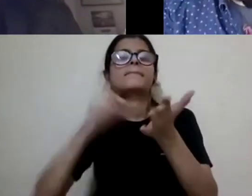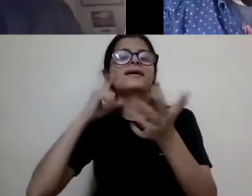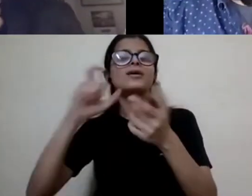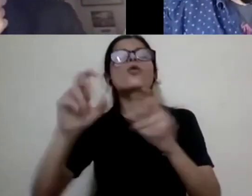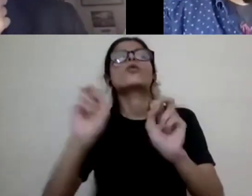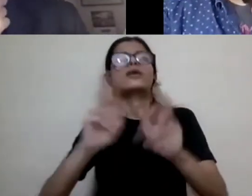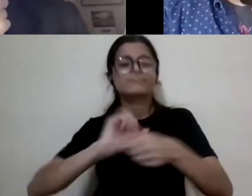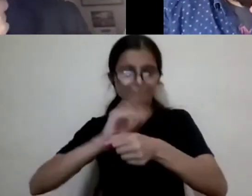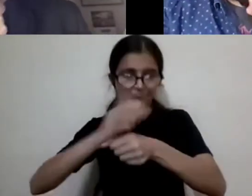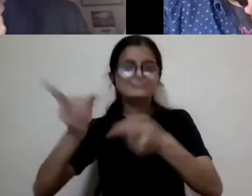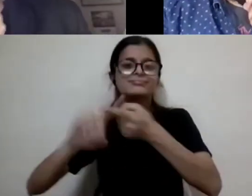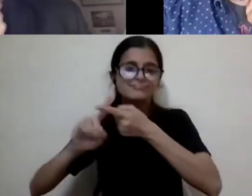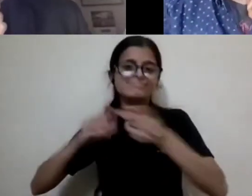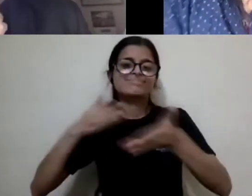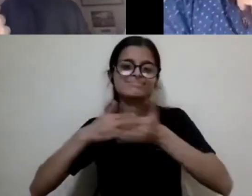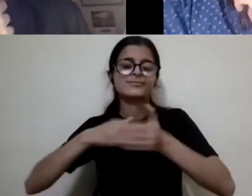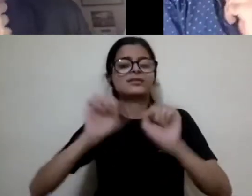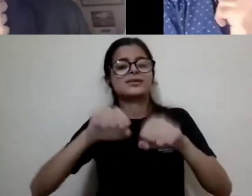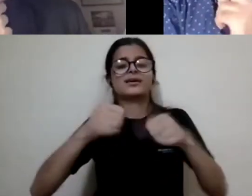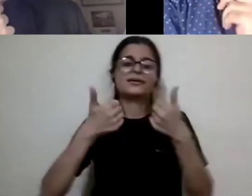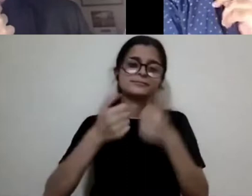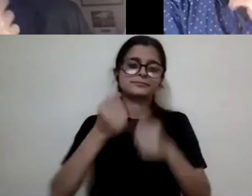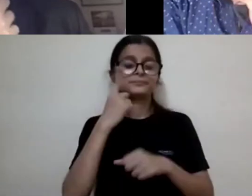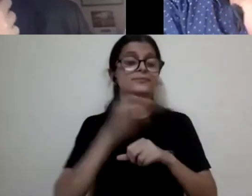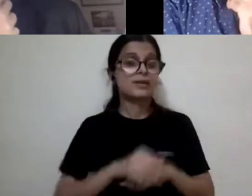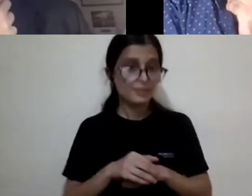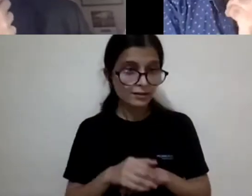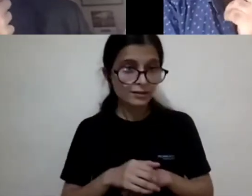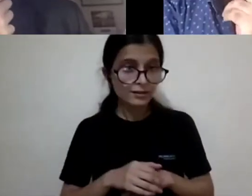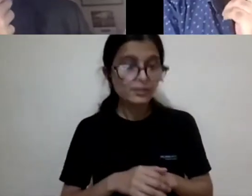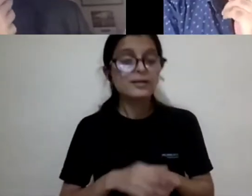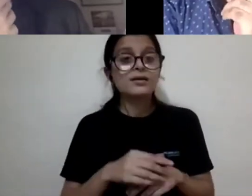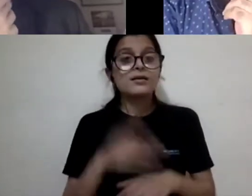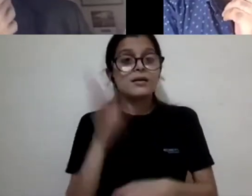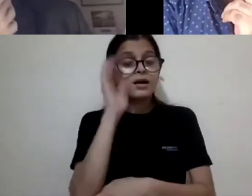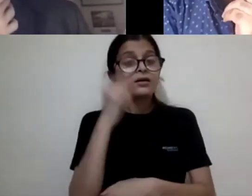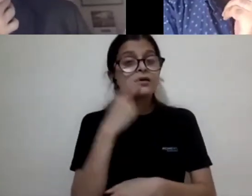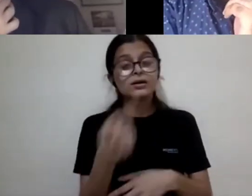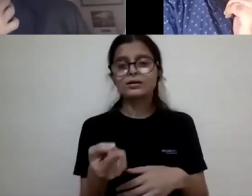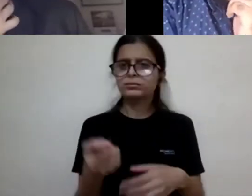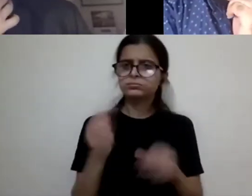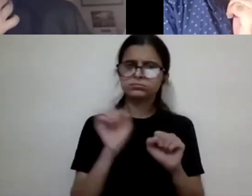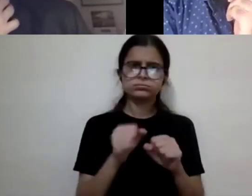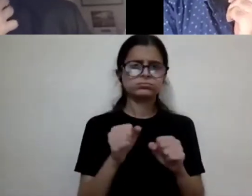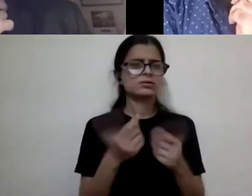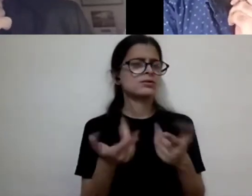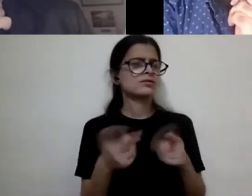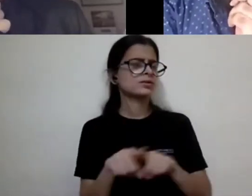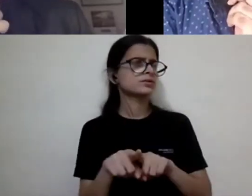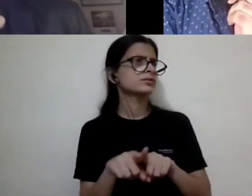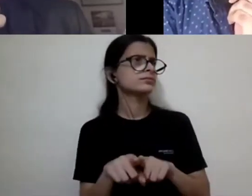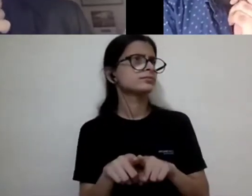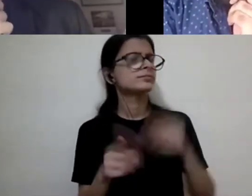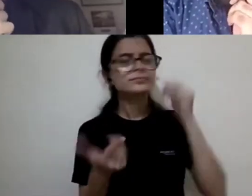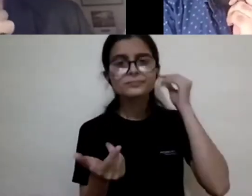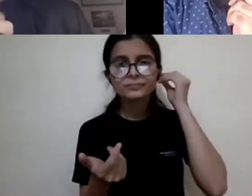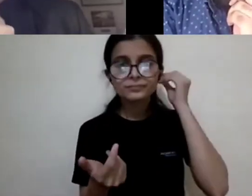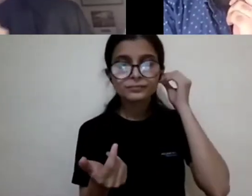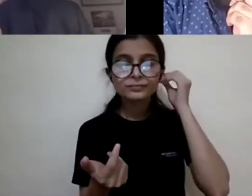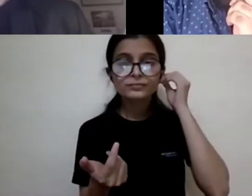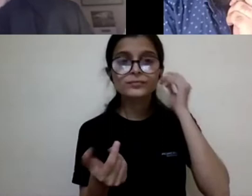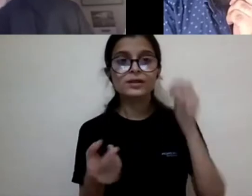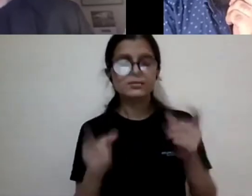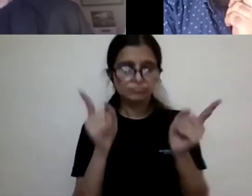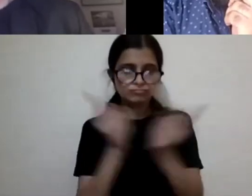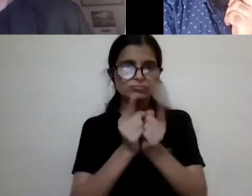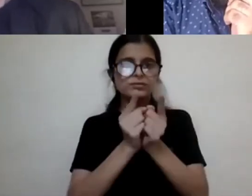Oh, the the pandemic. Yeah. Well, I mean, I wrote a piece which is online if you want to read it. Uh, but just briefly what I